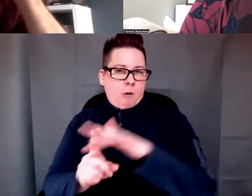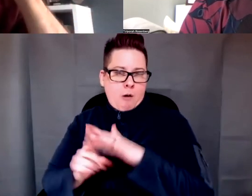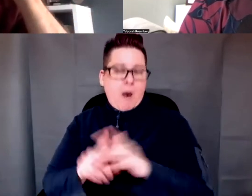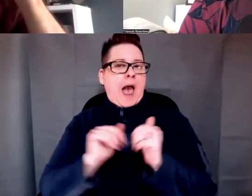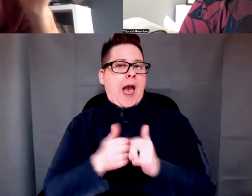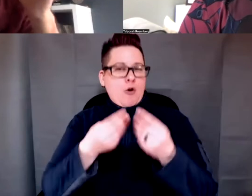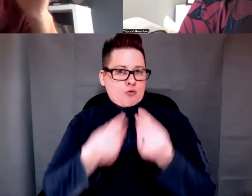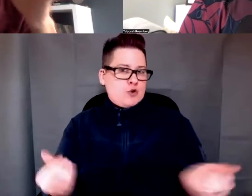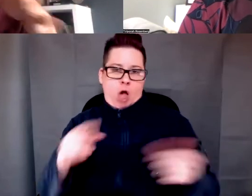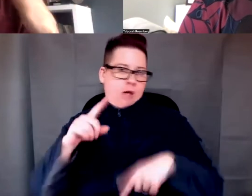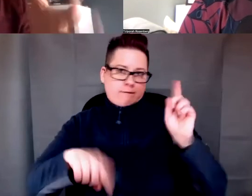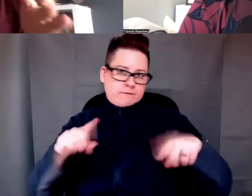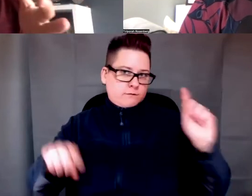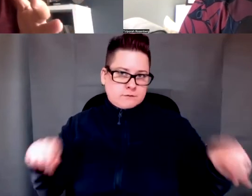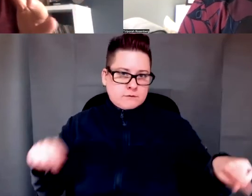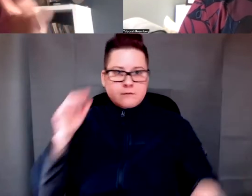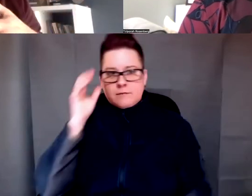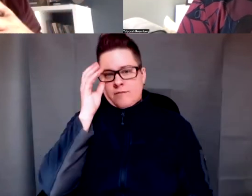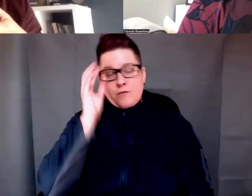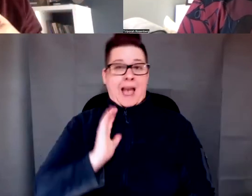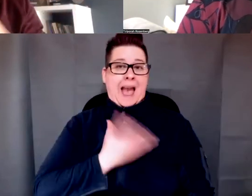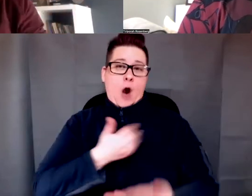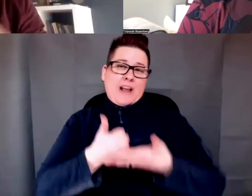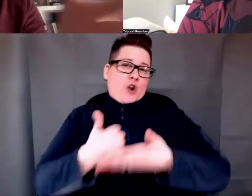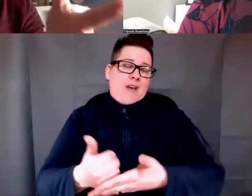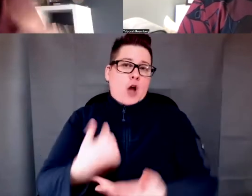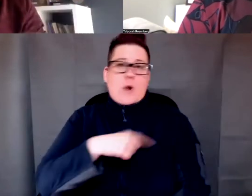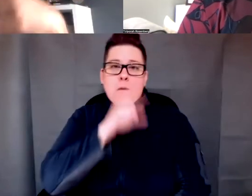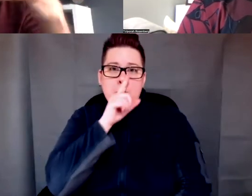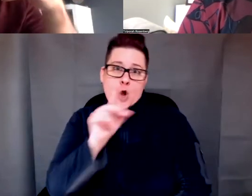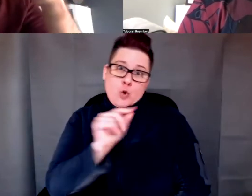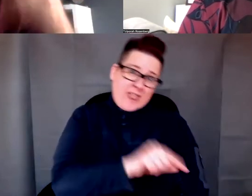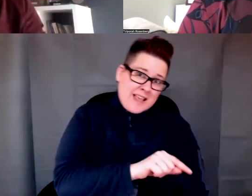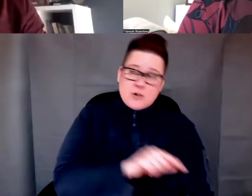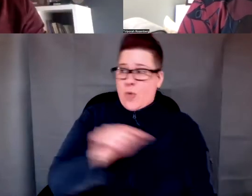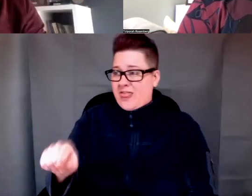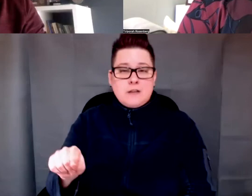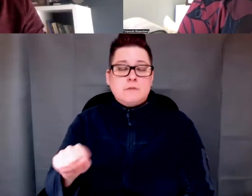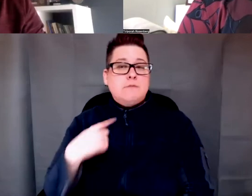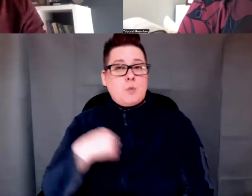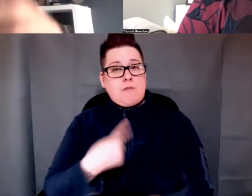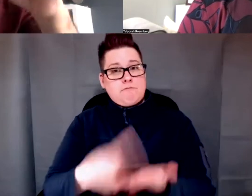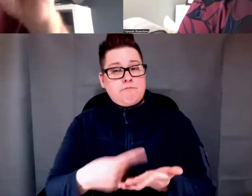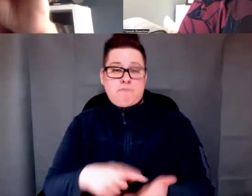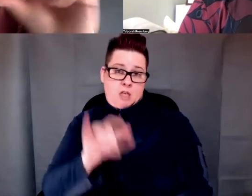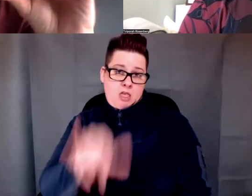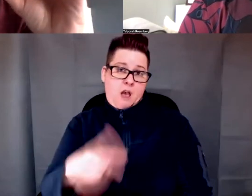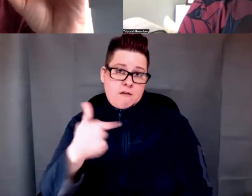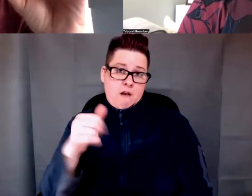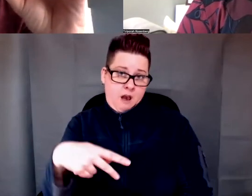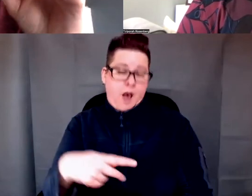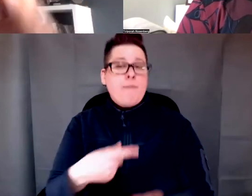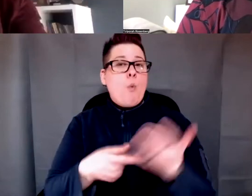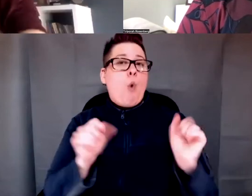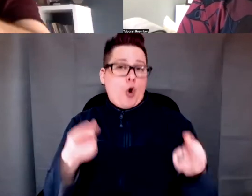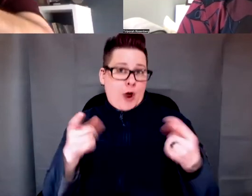are multiple. So in our interventions, we don't say, do this, do that. We say, this is the gap. This is what can happen